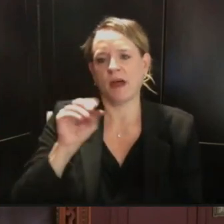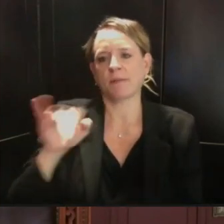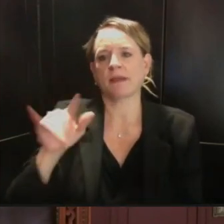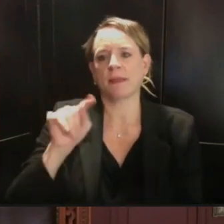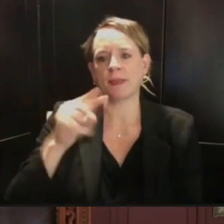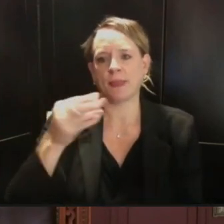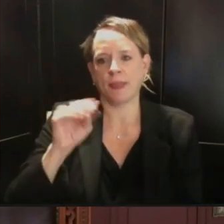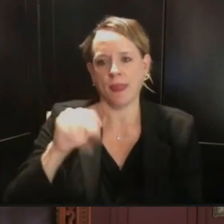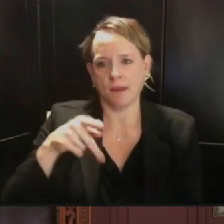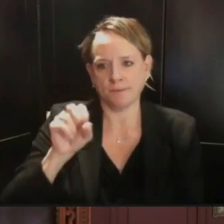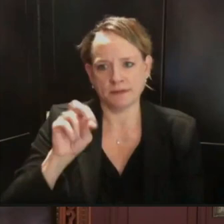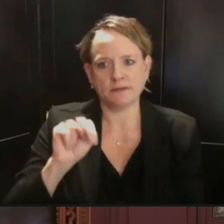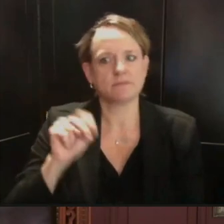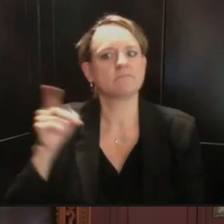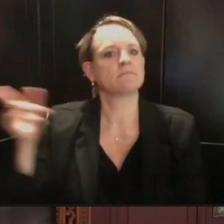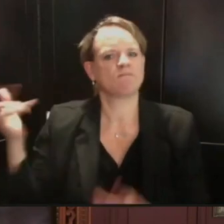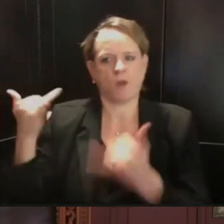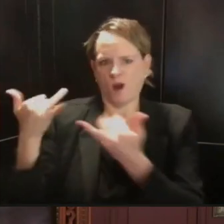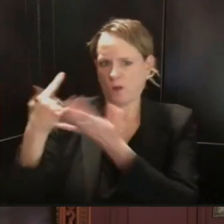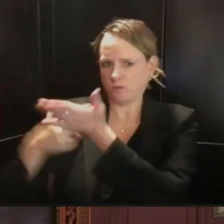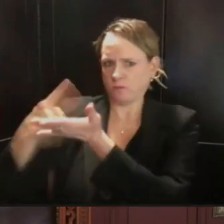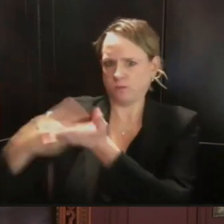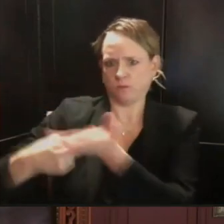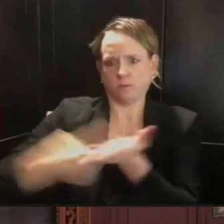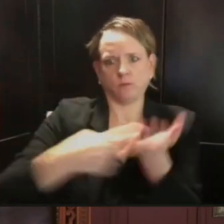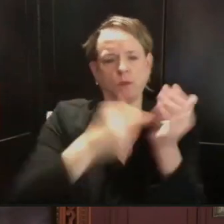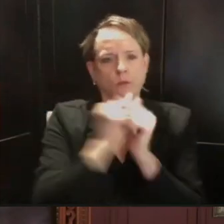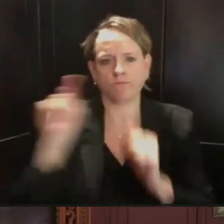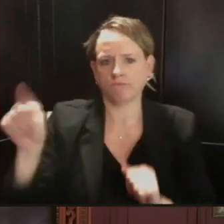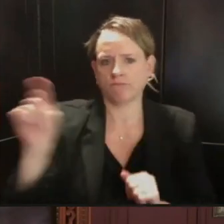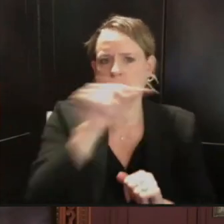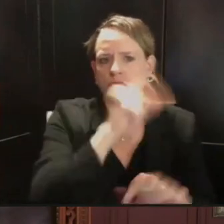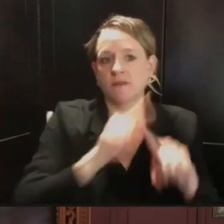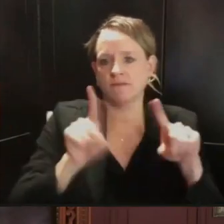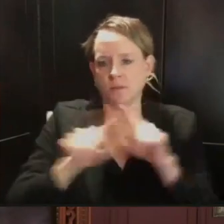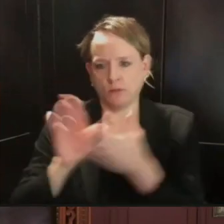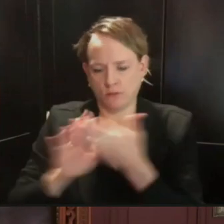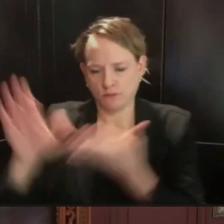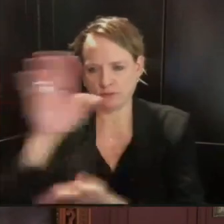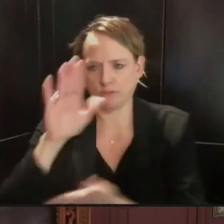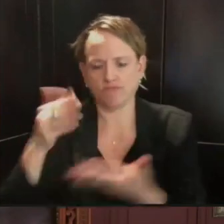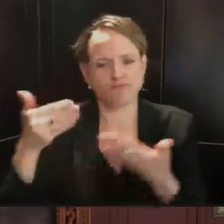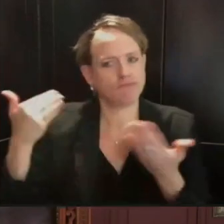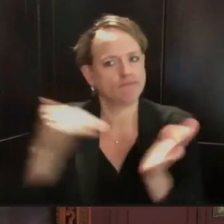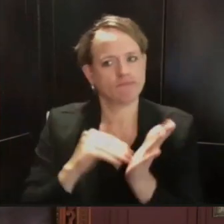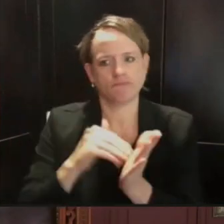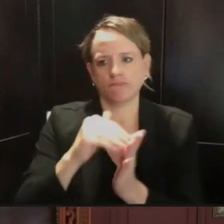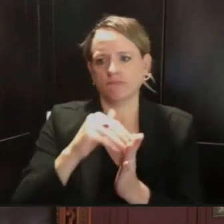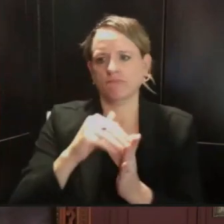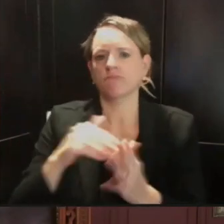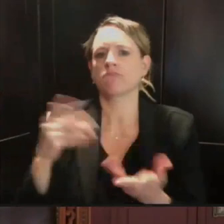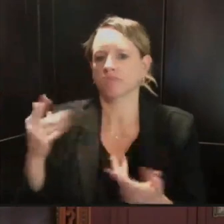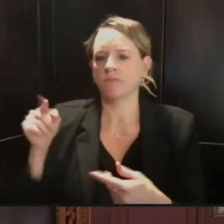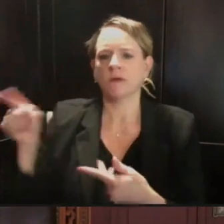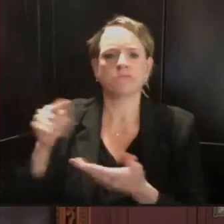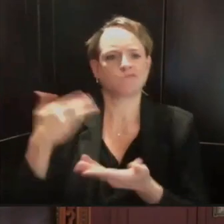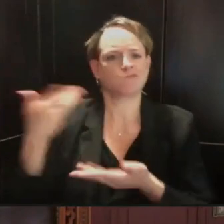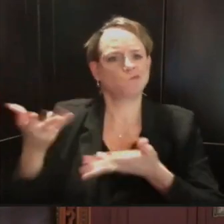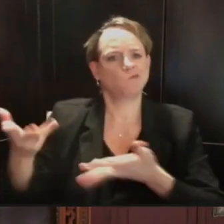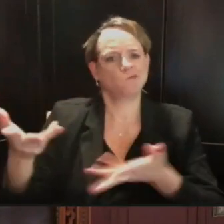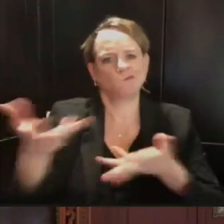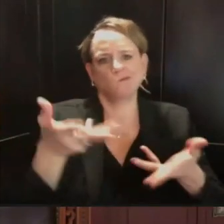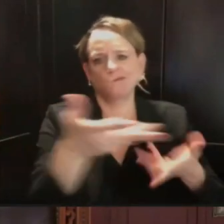regularly on, on these types of decisions. So we, we believe that we have a good working relationship and that,